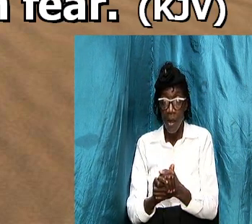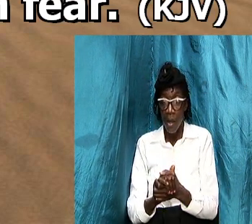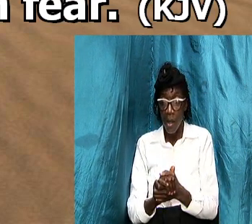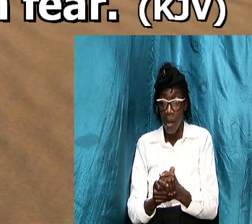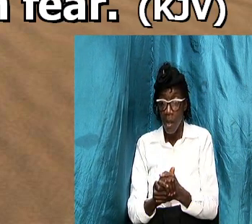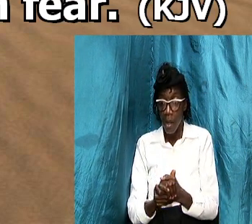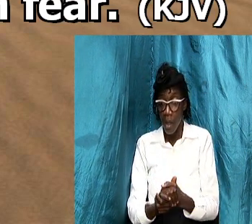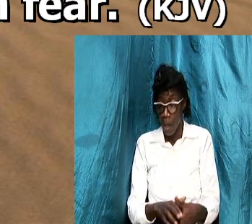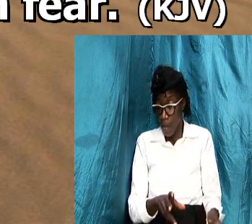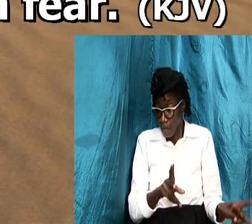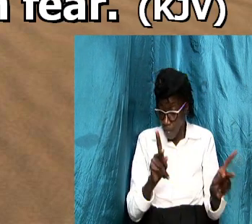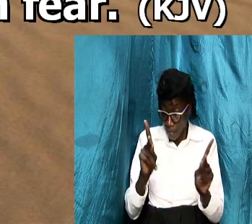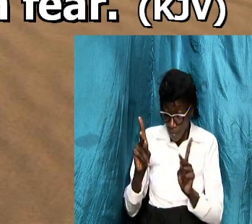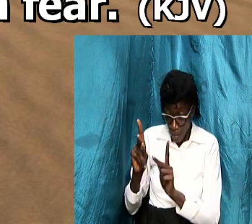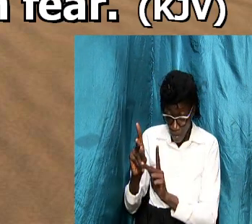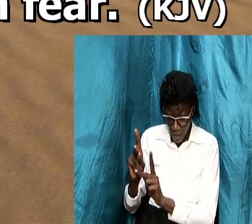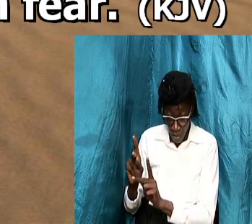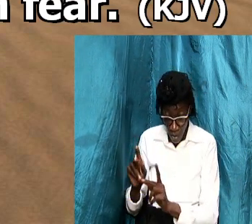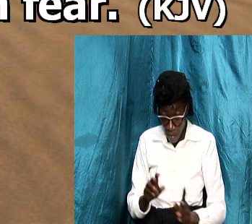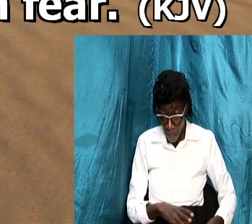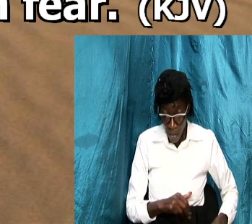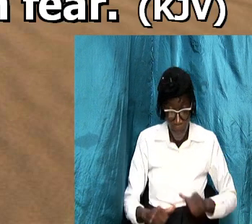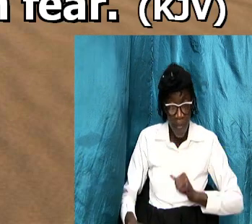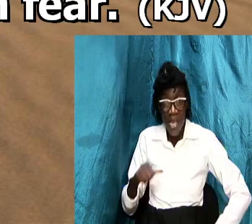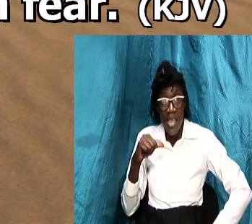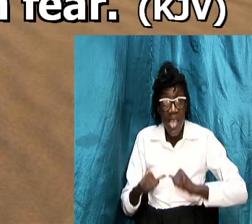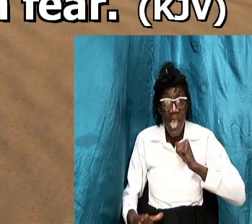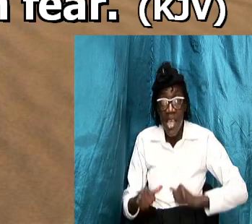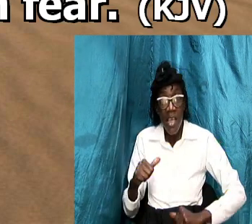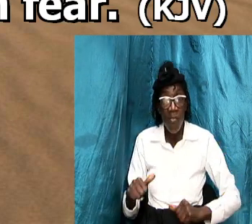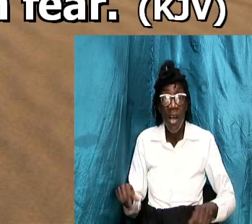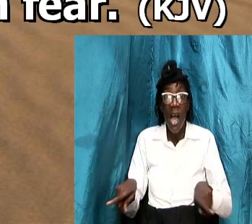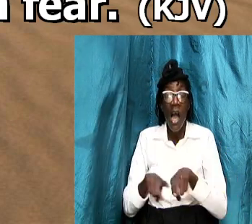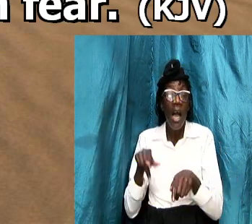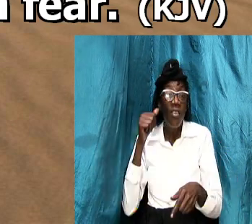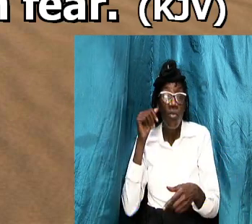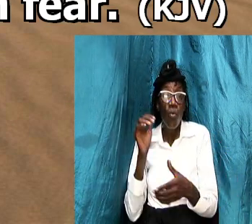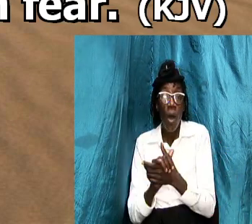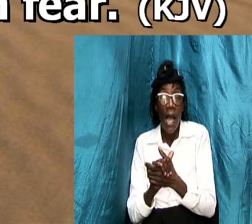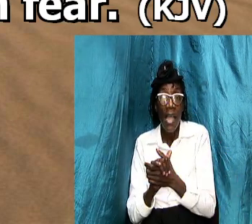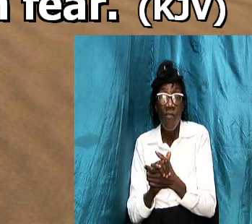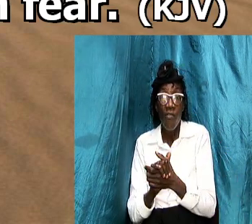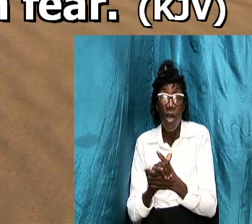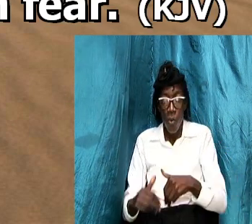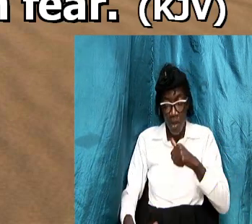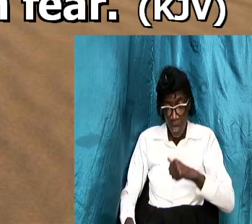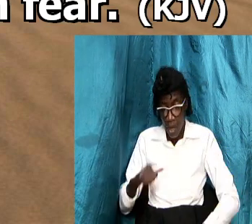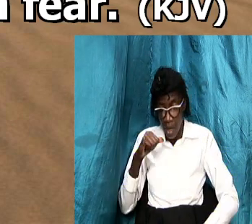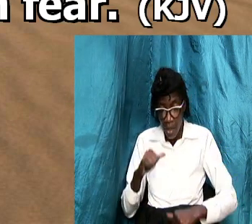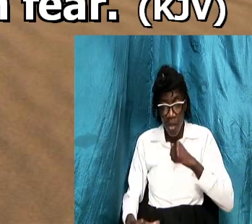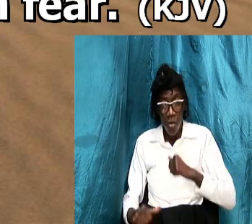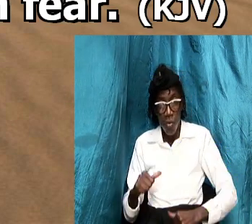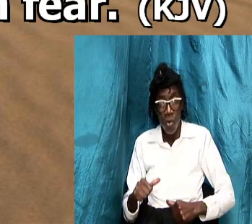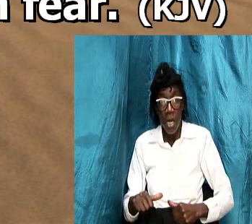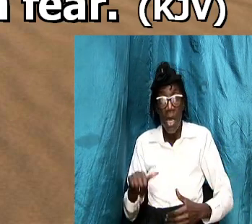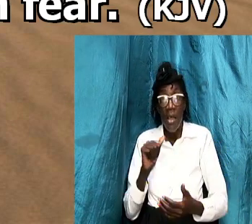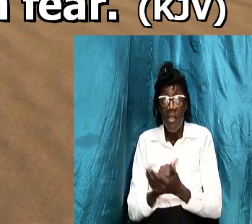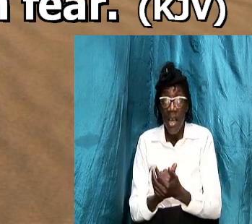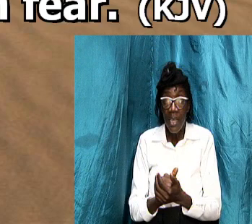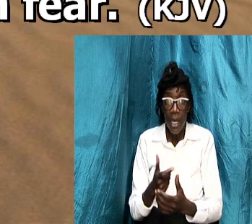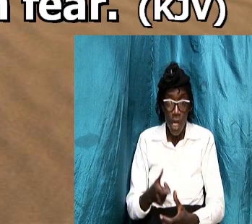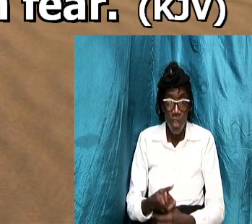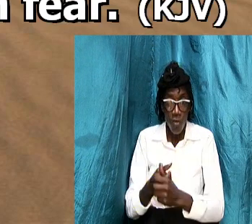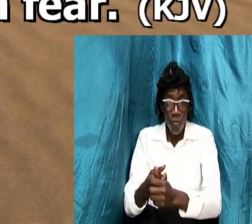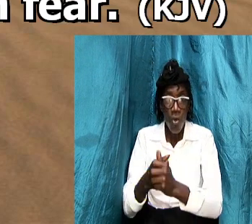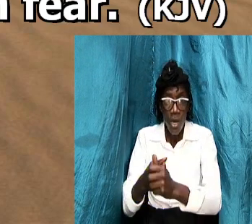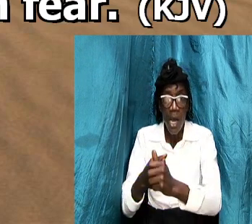and maintain a behavior or an attitude that is chaste and respectful